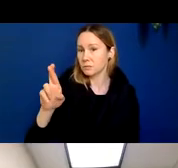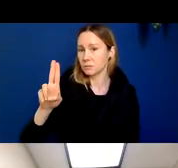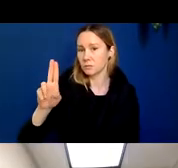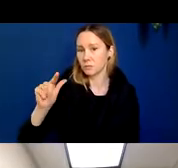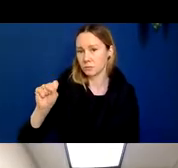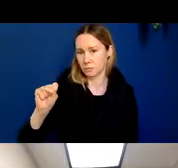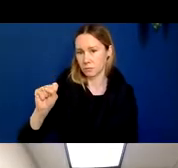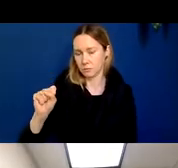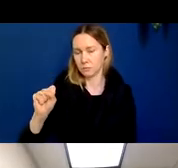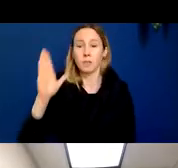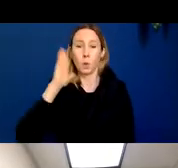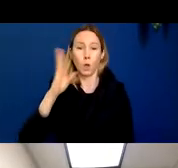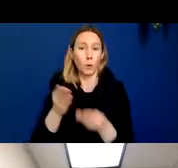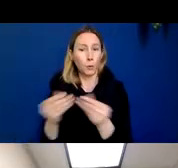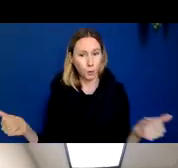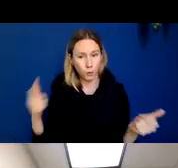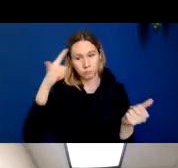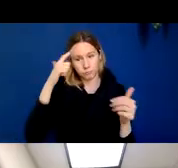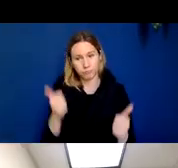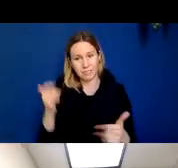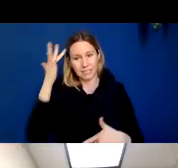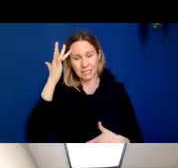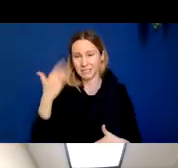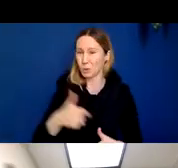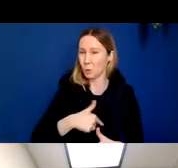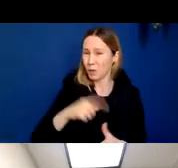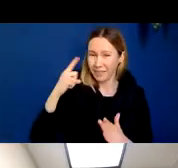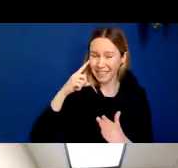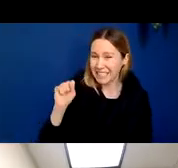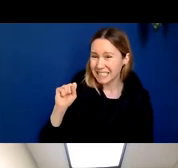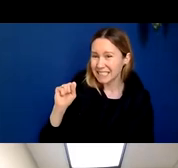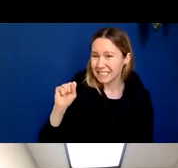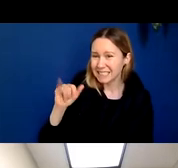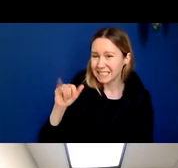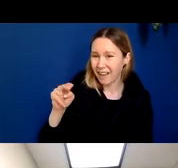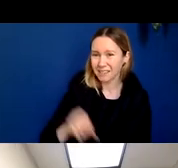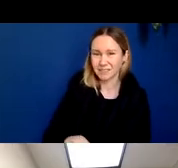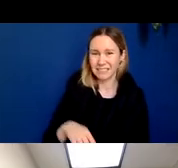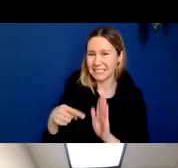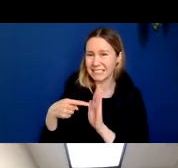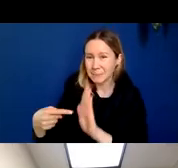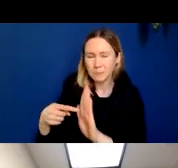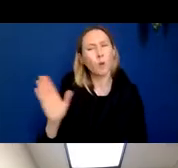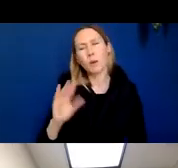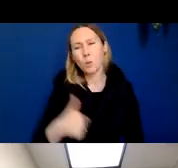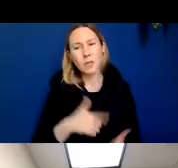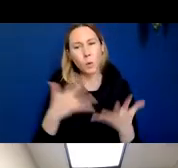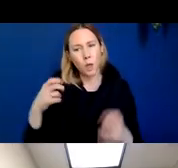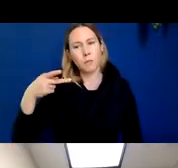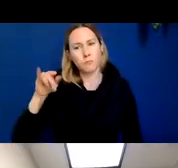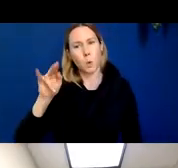these neurodegenerative diseases. We're targeting not the signs and symptoms, we're targeting these proteins that are accumulating in the brain.